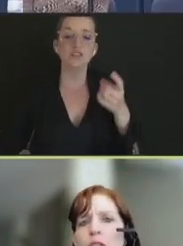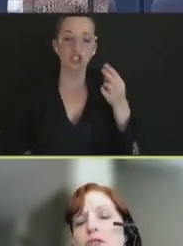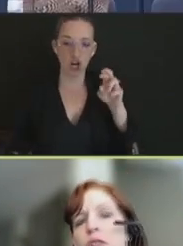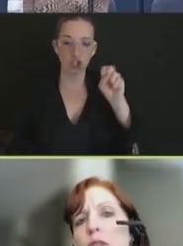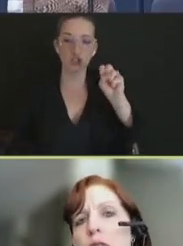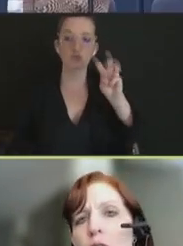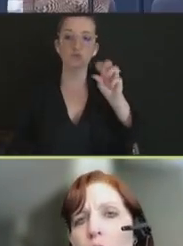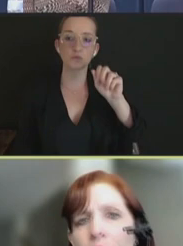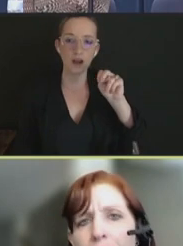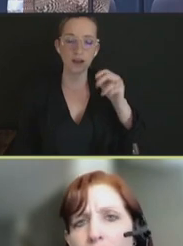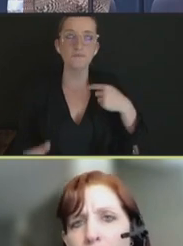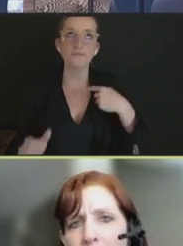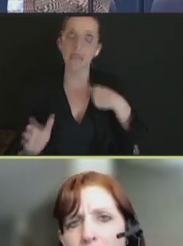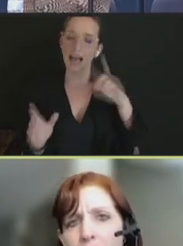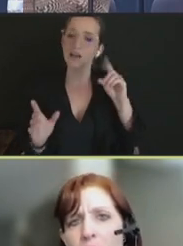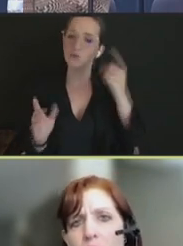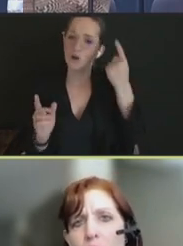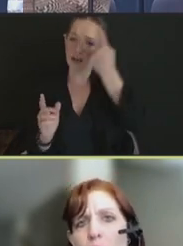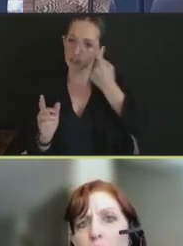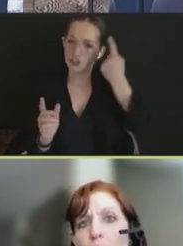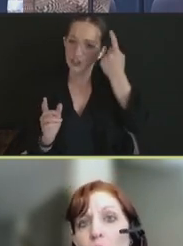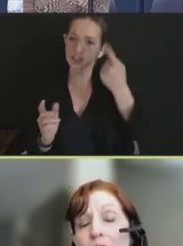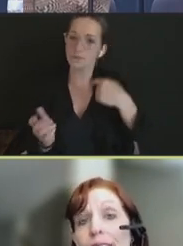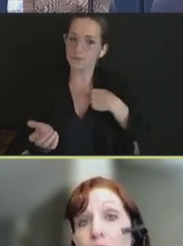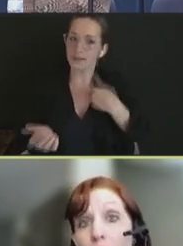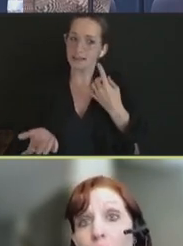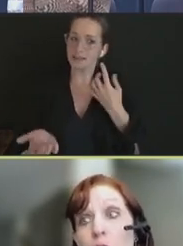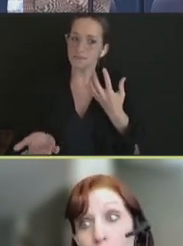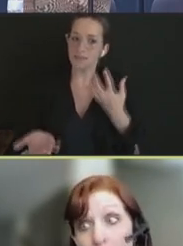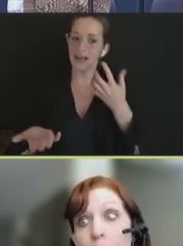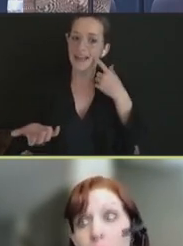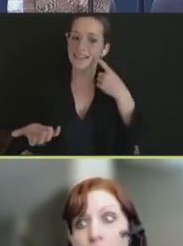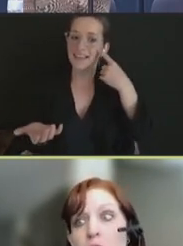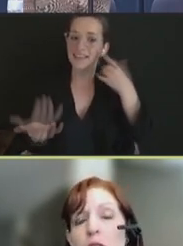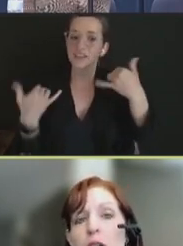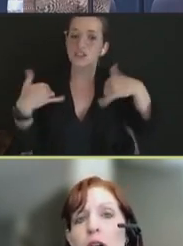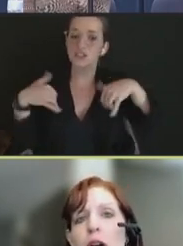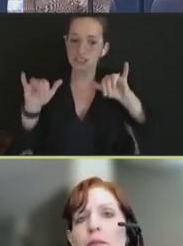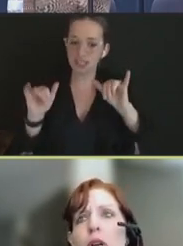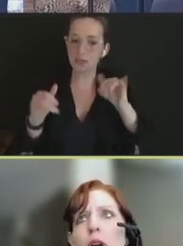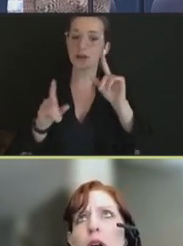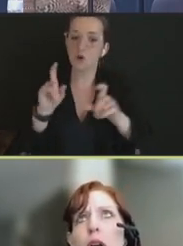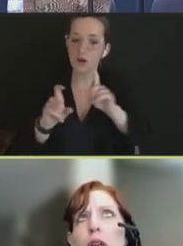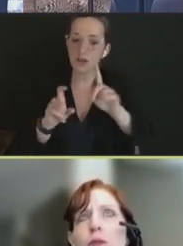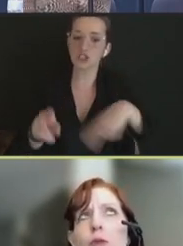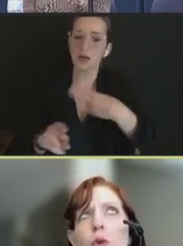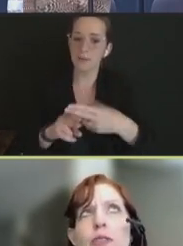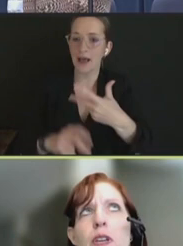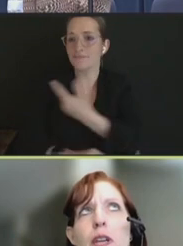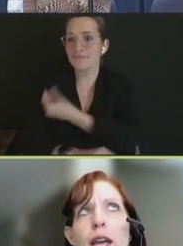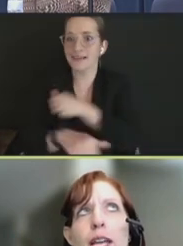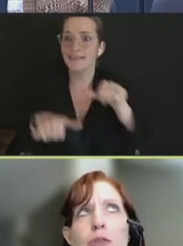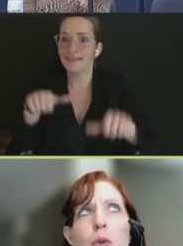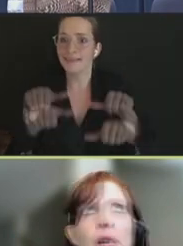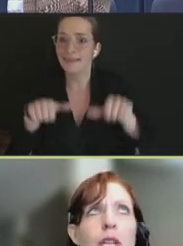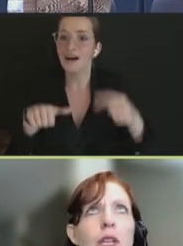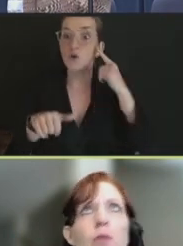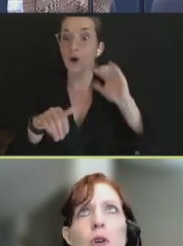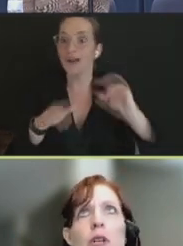questions about a vaccine for a novel virus. For the